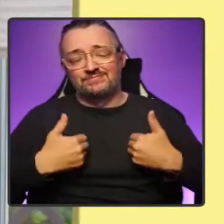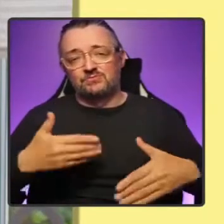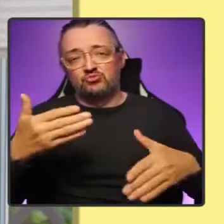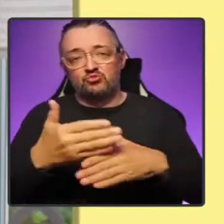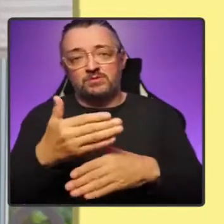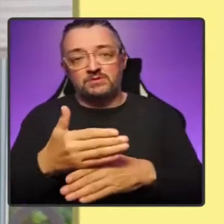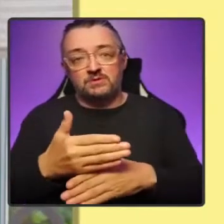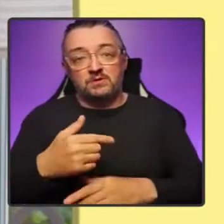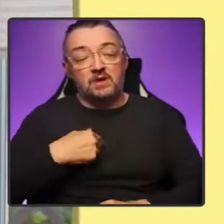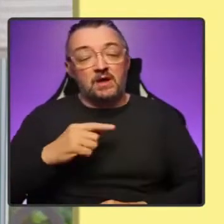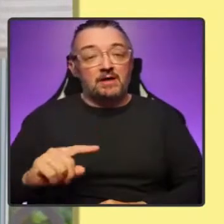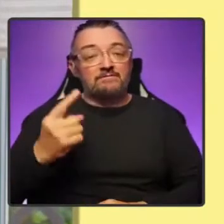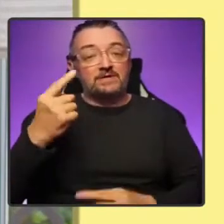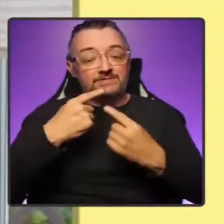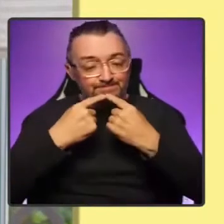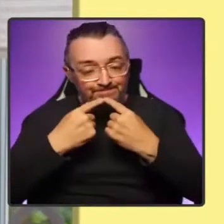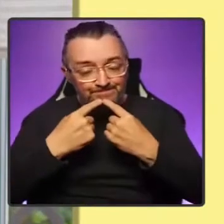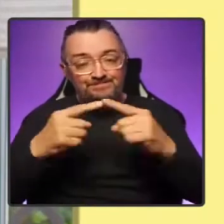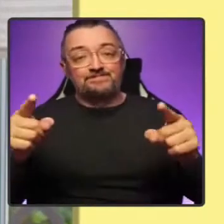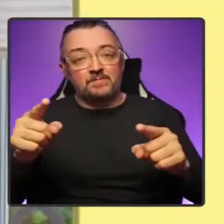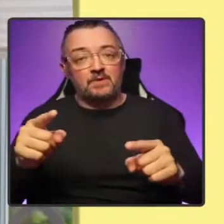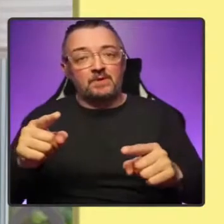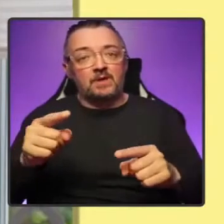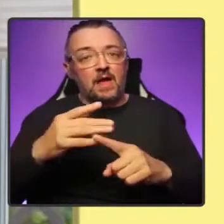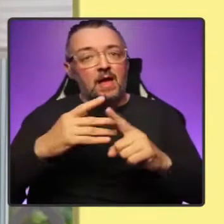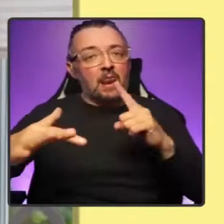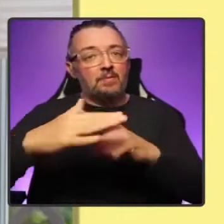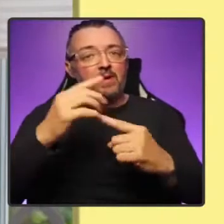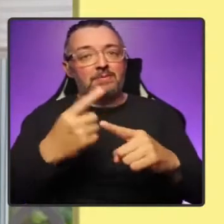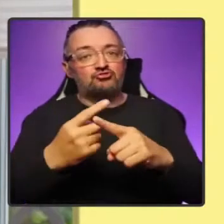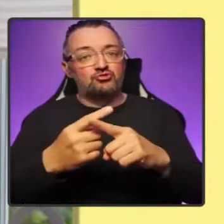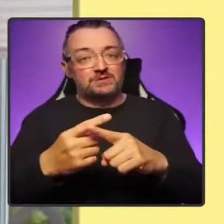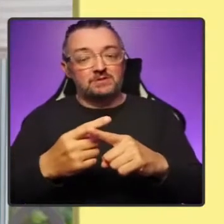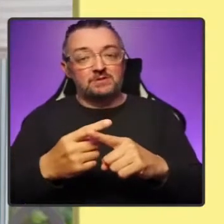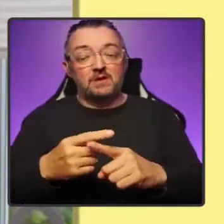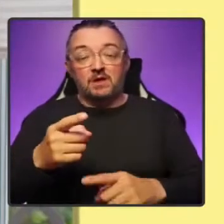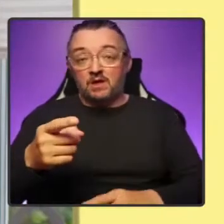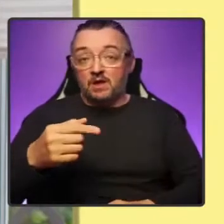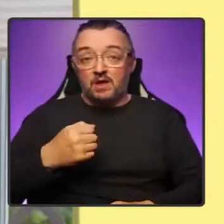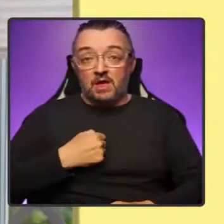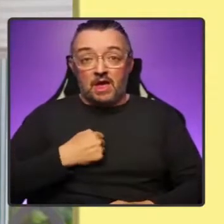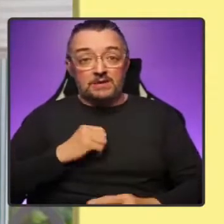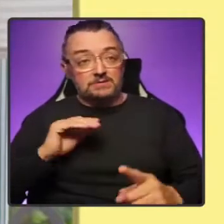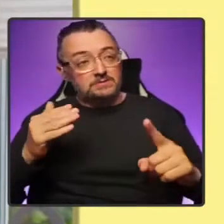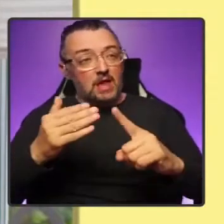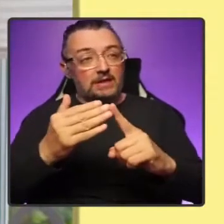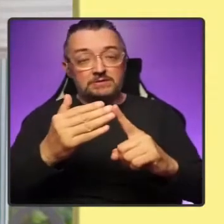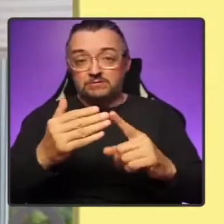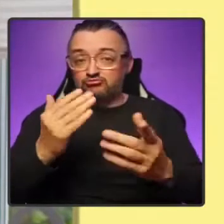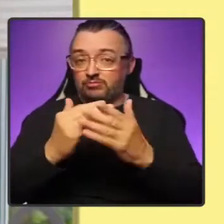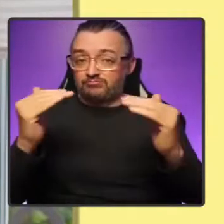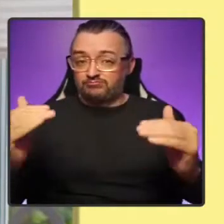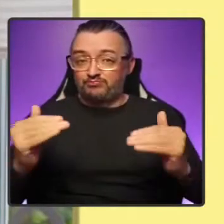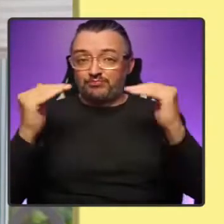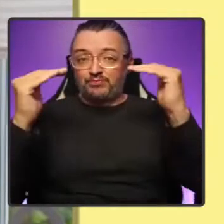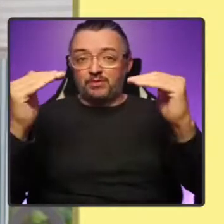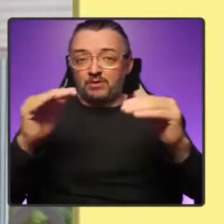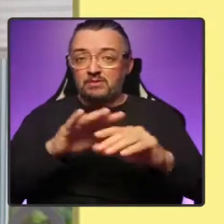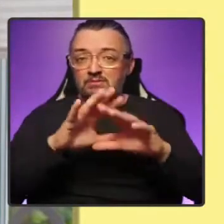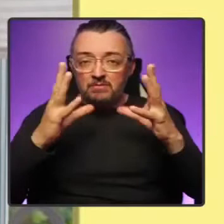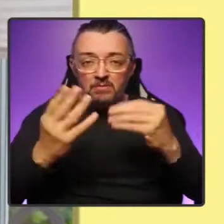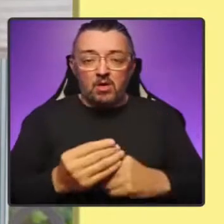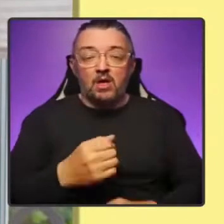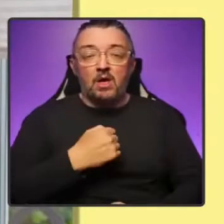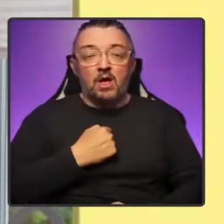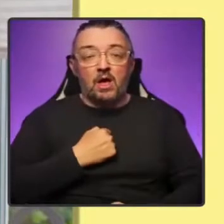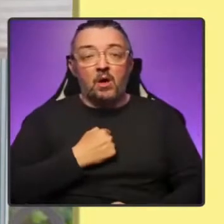emergency and our targets and plans are amongst the world's most ambitious. Almost 100% of our gross electricity